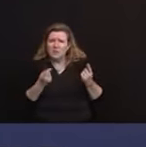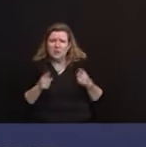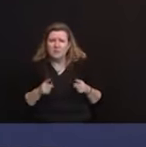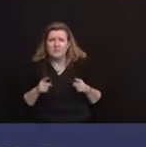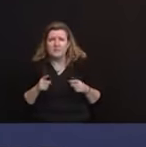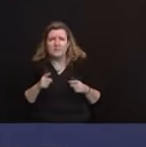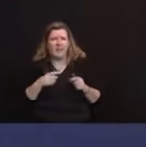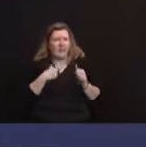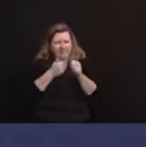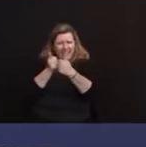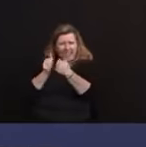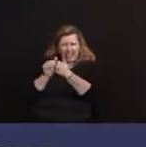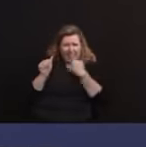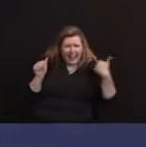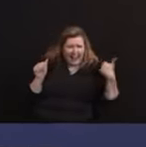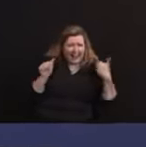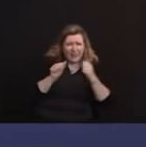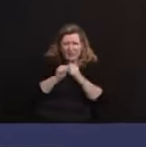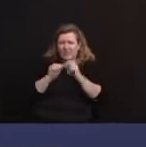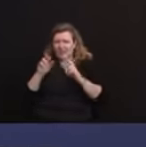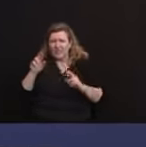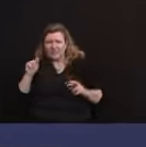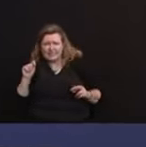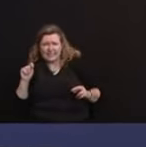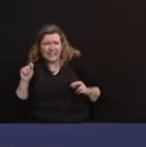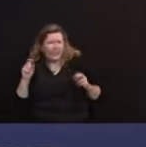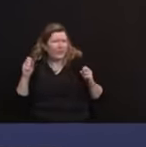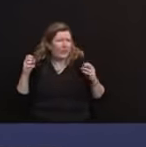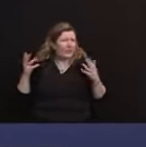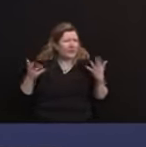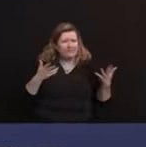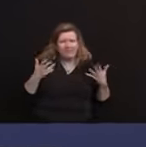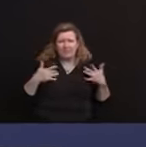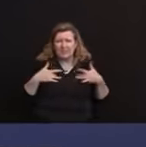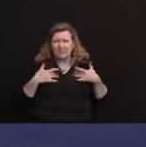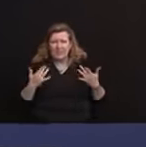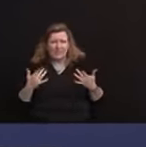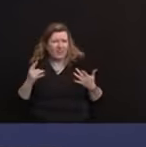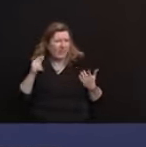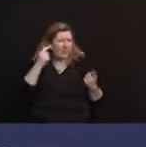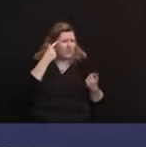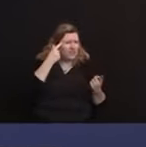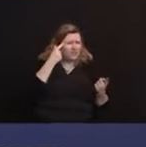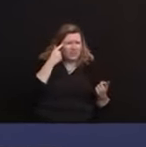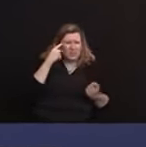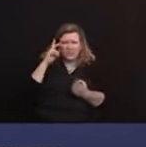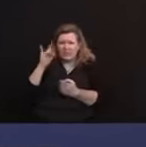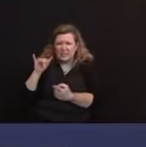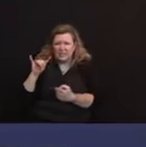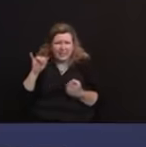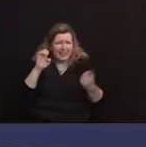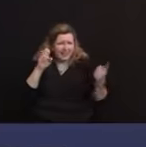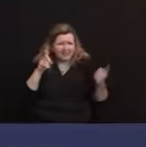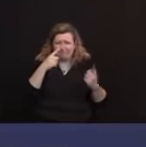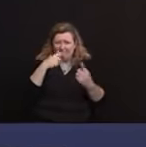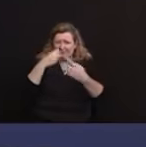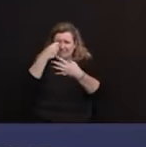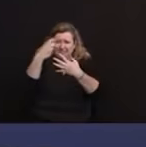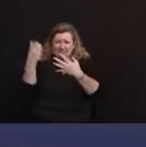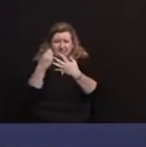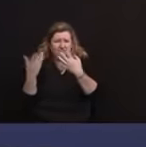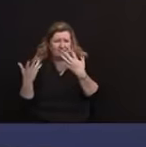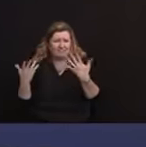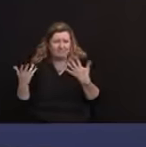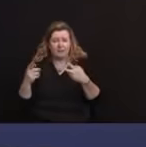with this data? Governor, perhaps you as well as Judy and Ed could speak about this. And second and final